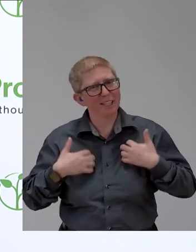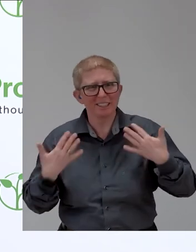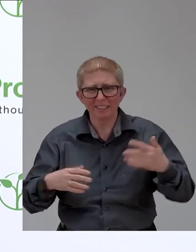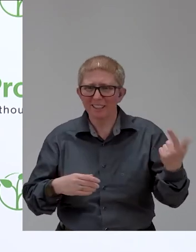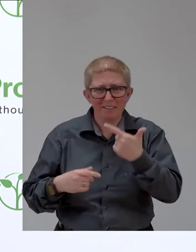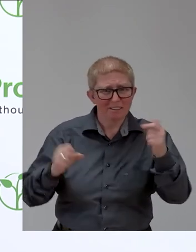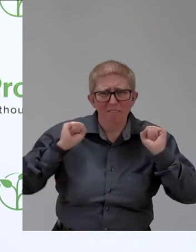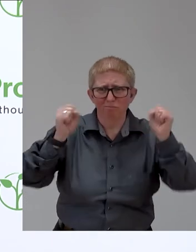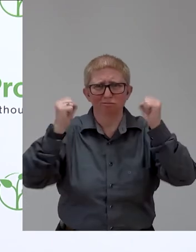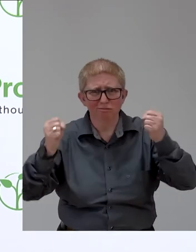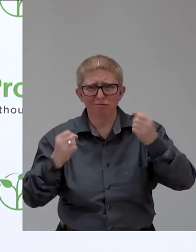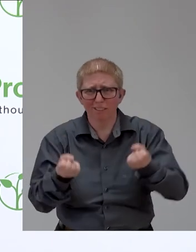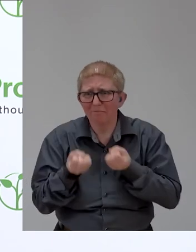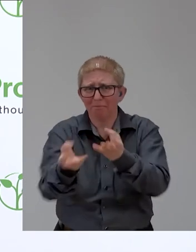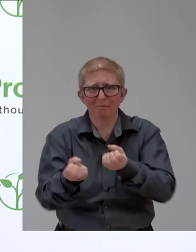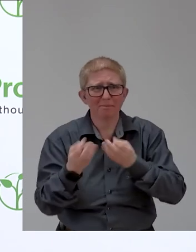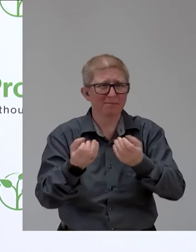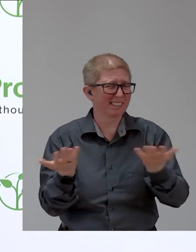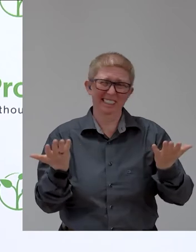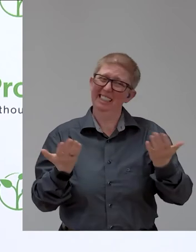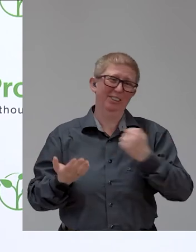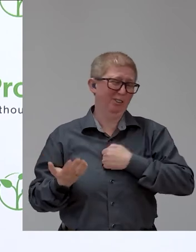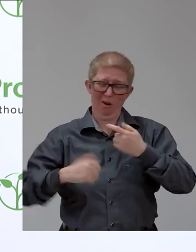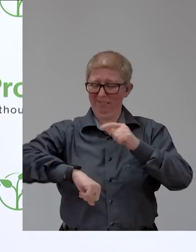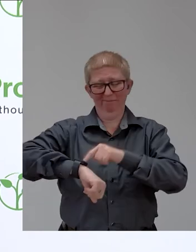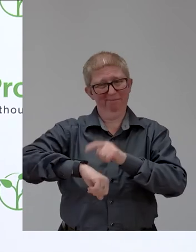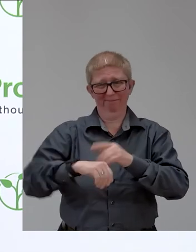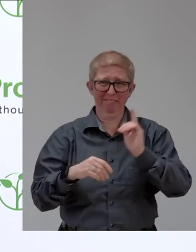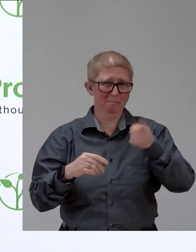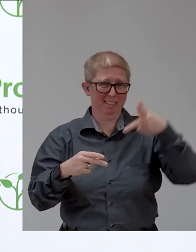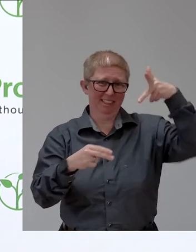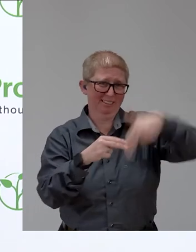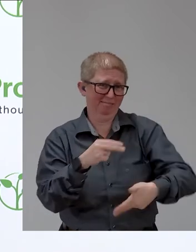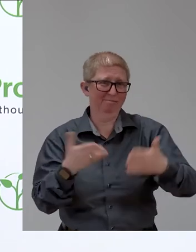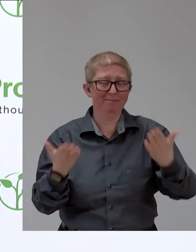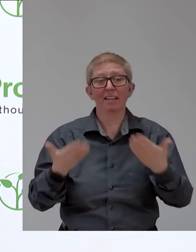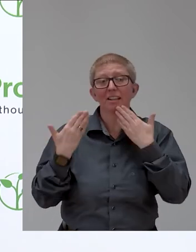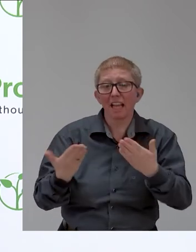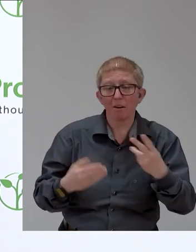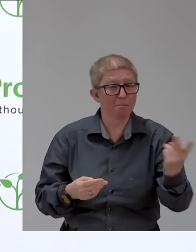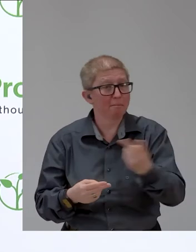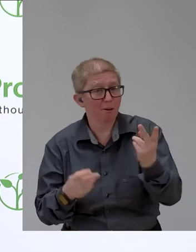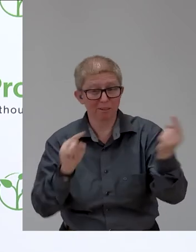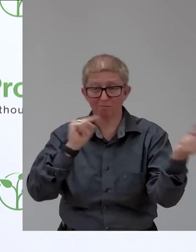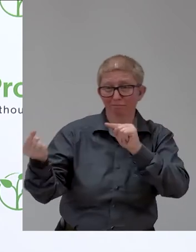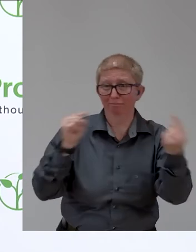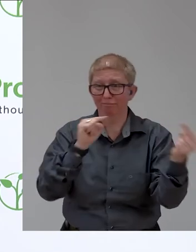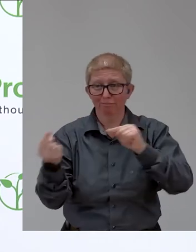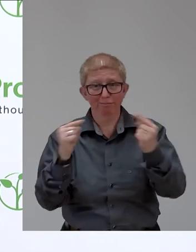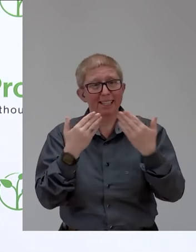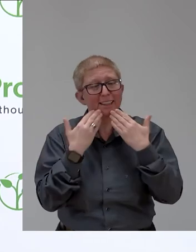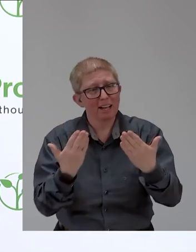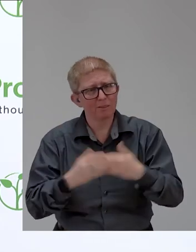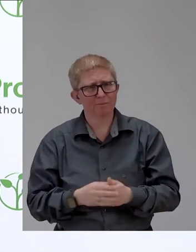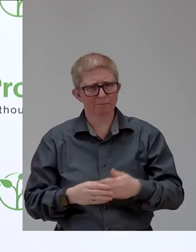of you. But unfortunately, I have to cut in here and thank you both for this discussion. I think it was really worthwhile and